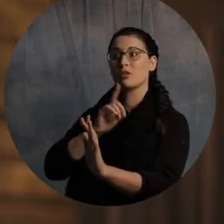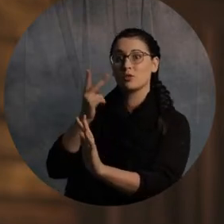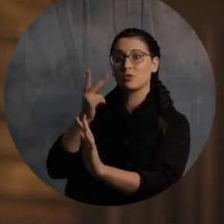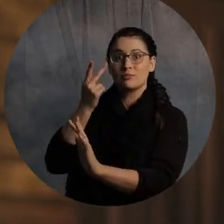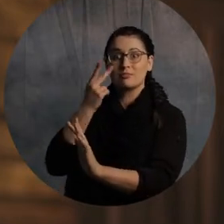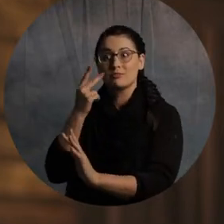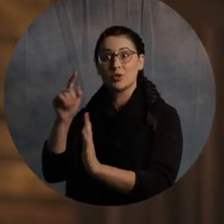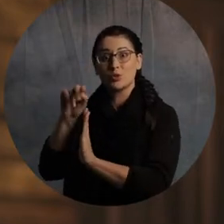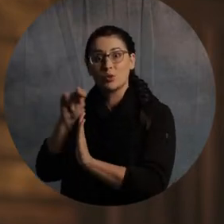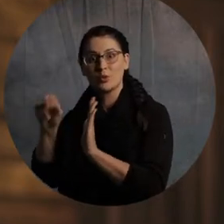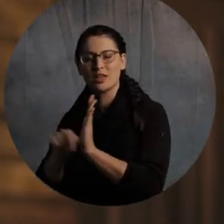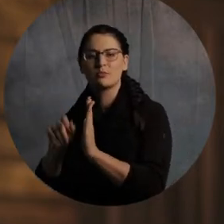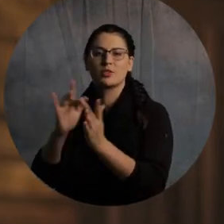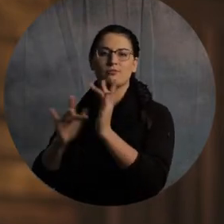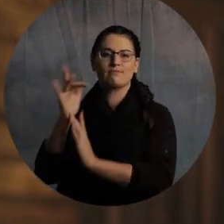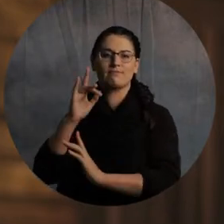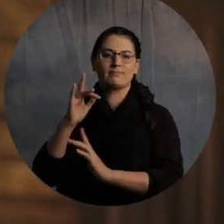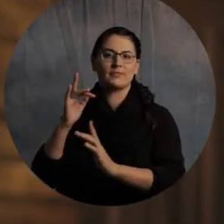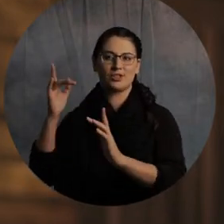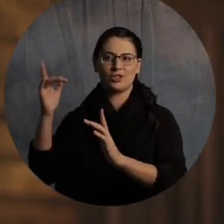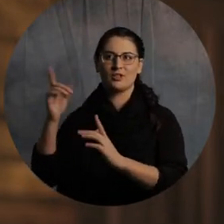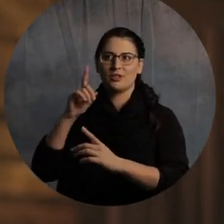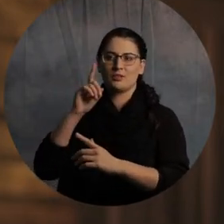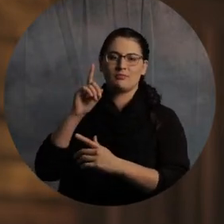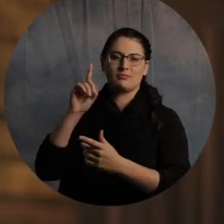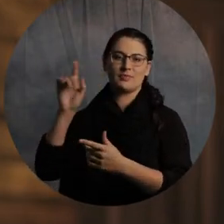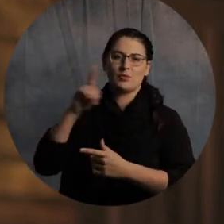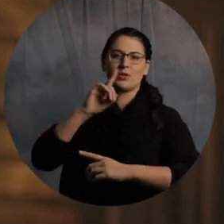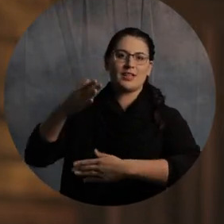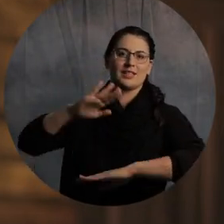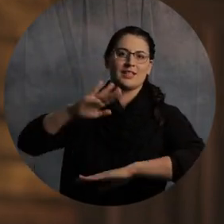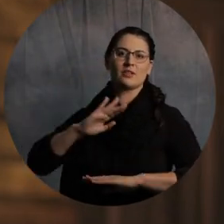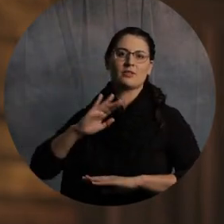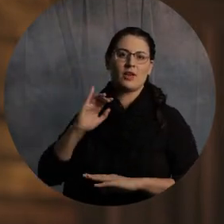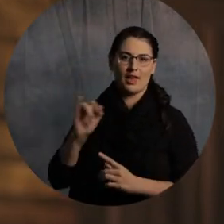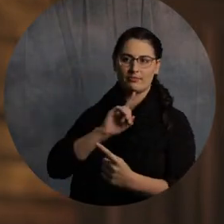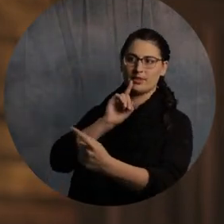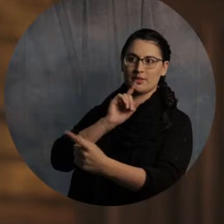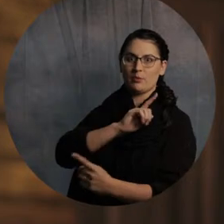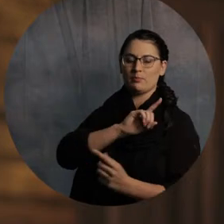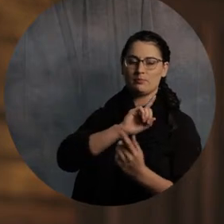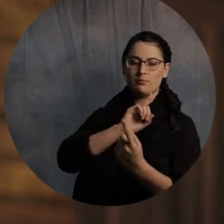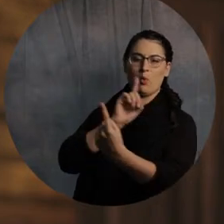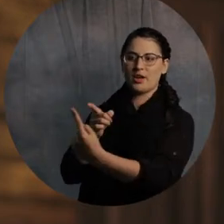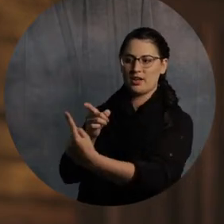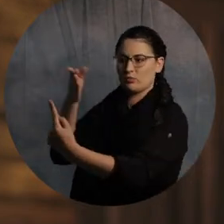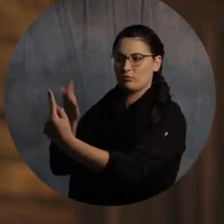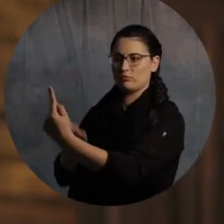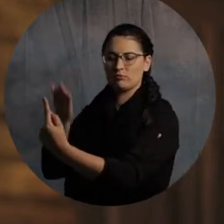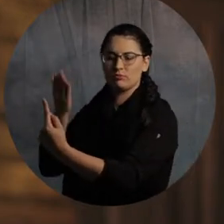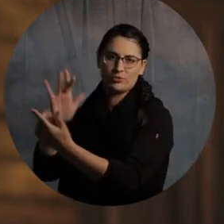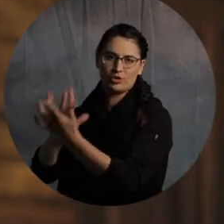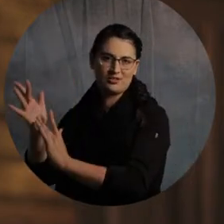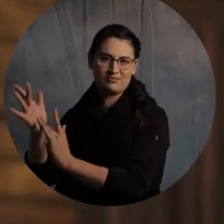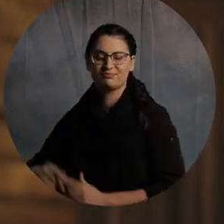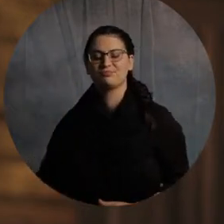again. I never really do alliteration real good. I got two Ps. Real preachers get three Ps, but I'm only good for two. All right? So,